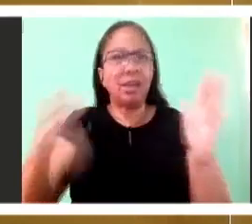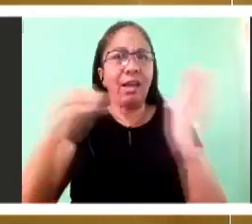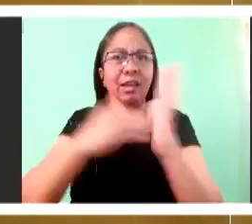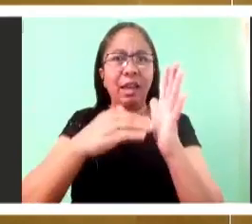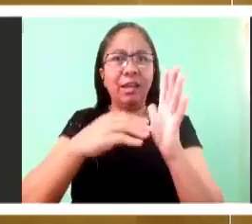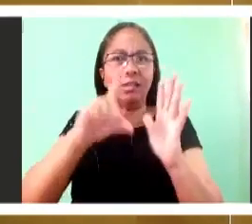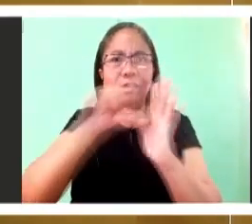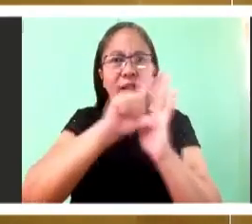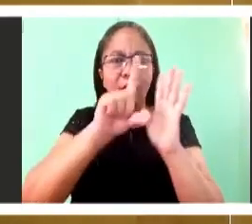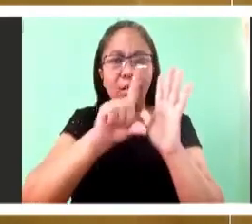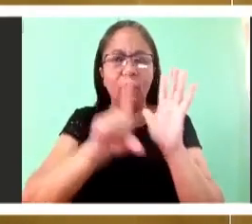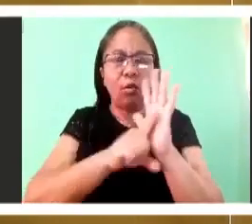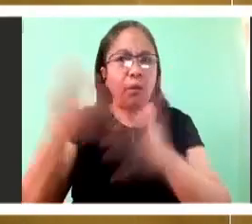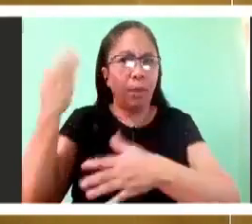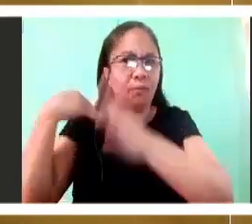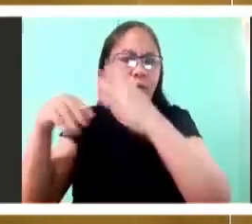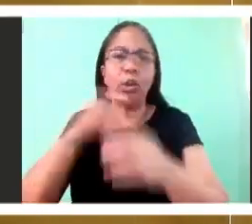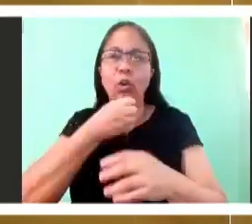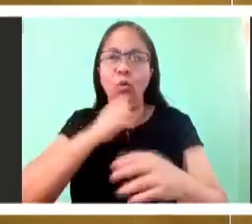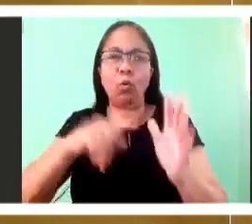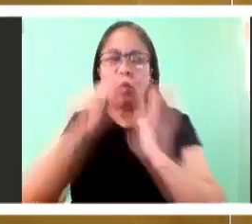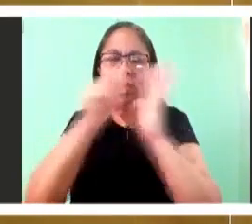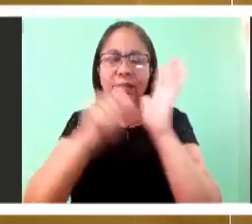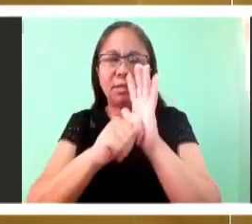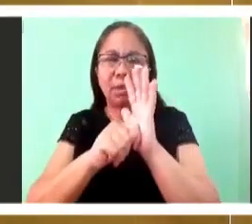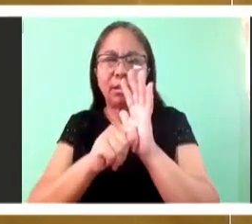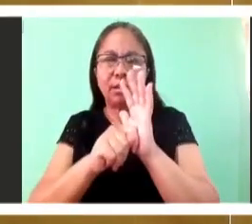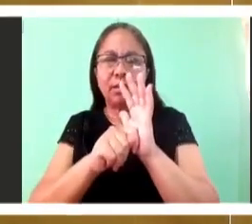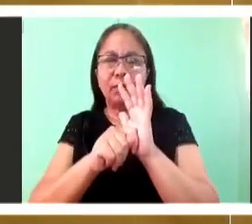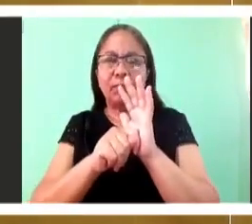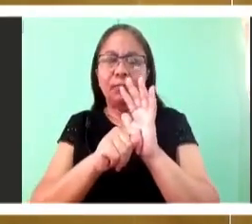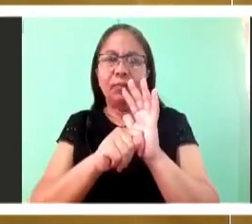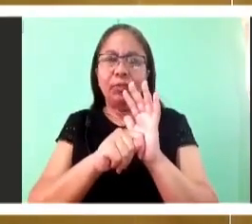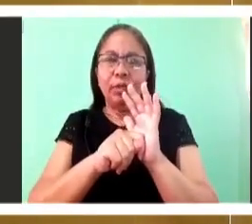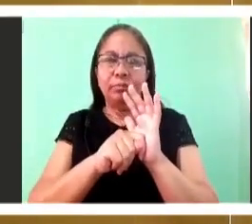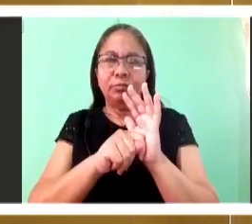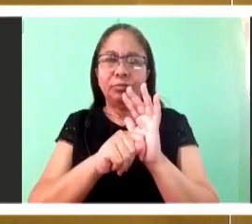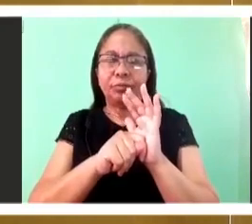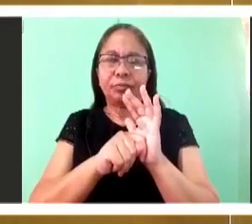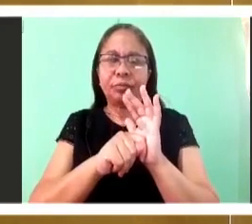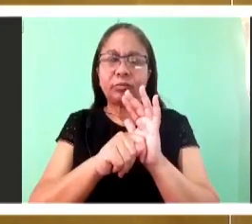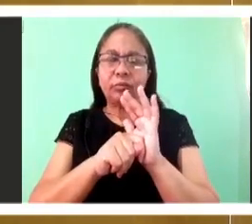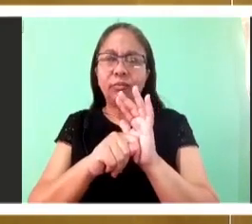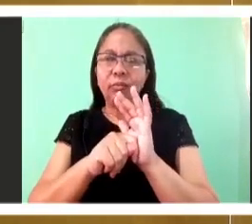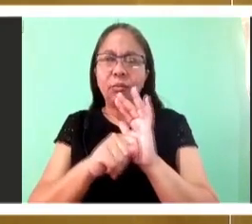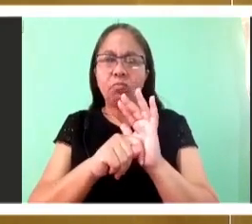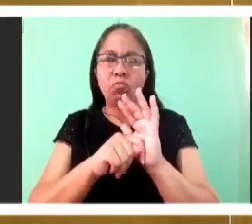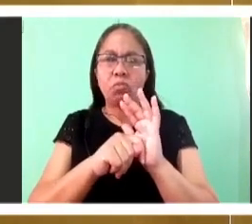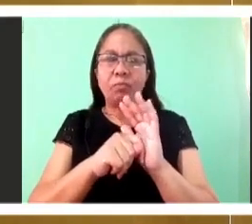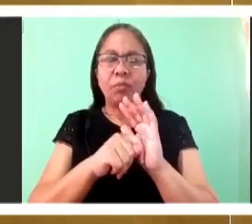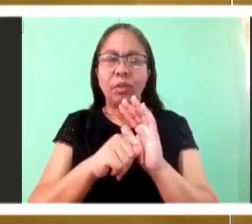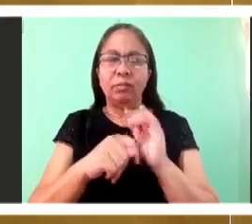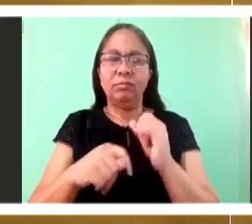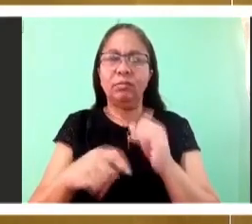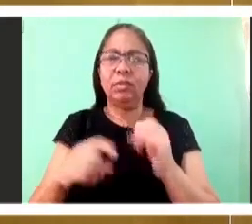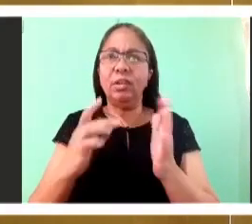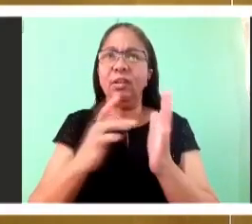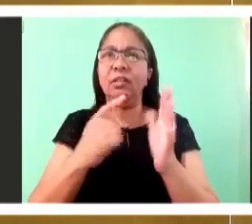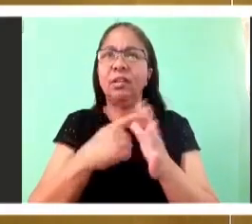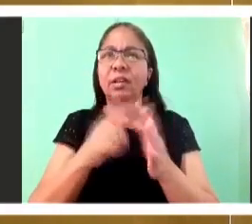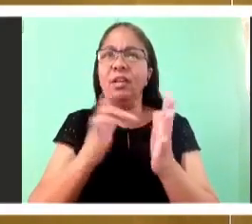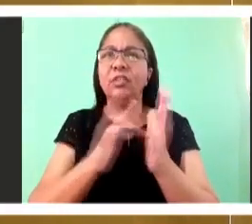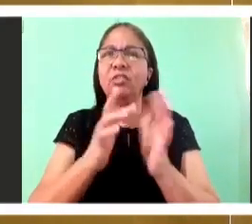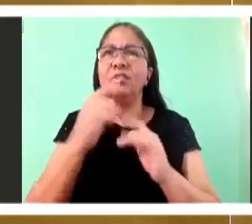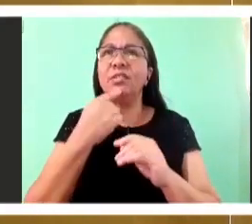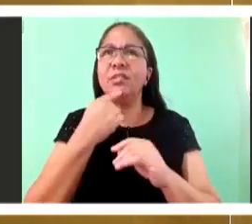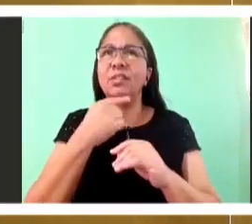he says, this doctrine was given in Capernaum. So in the synagogue in Capernaum, so we know that